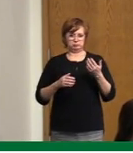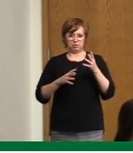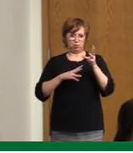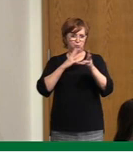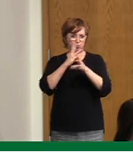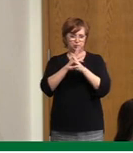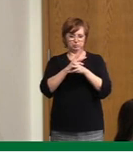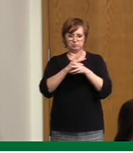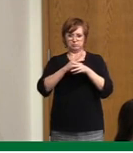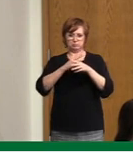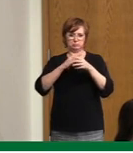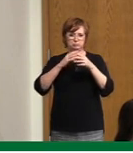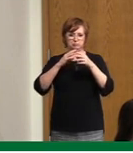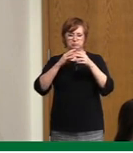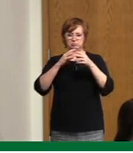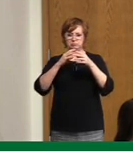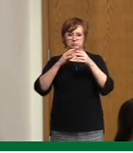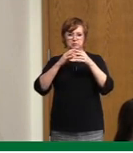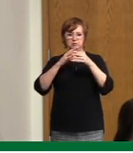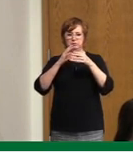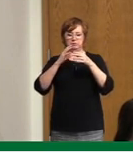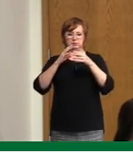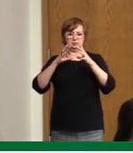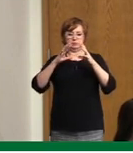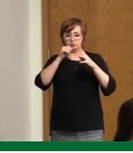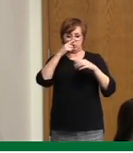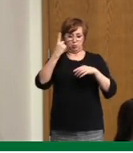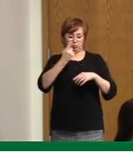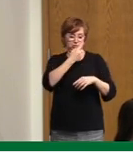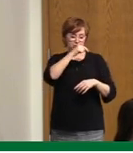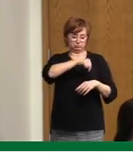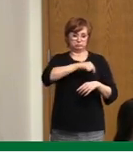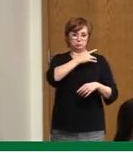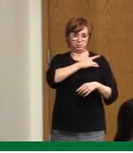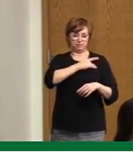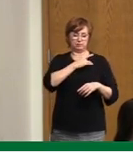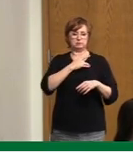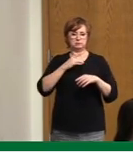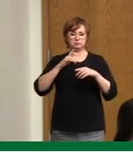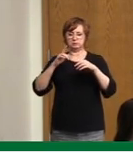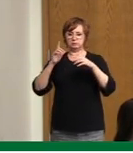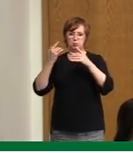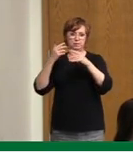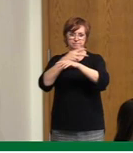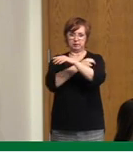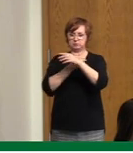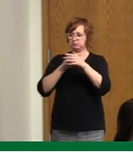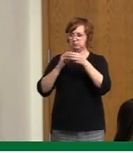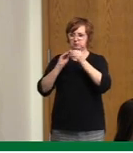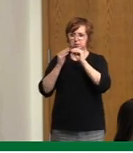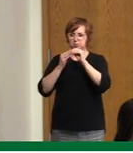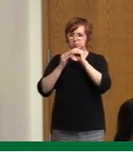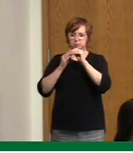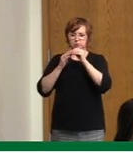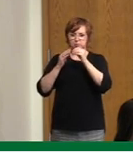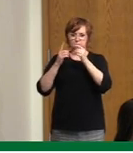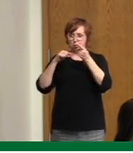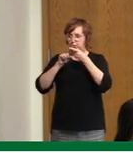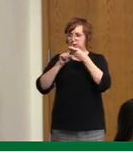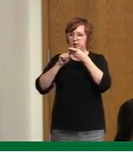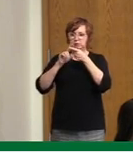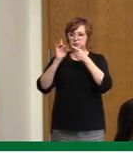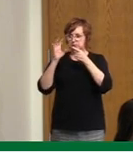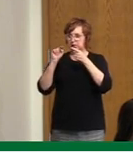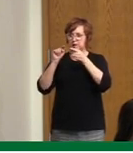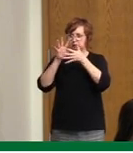for us at a provincial level. So at this point, you know, I think we are very happy that there is going to be an